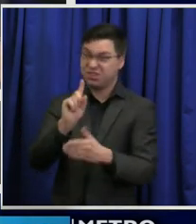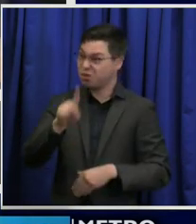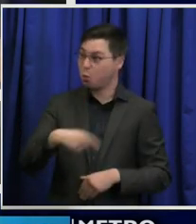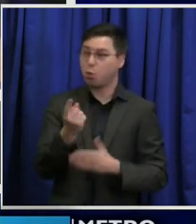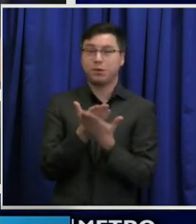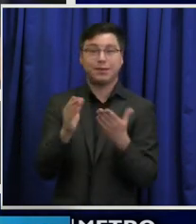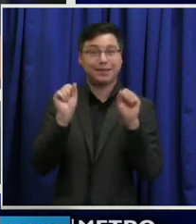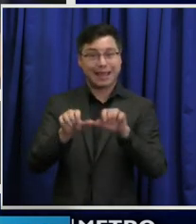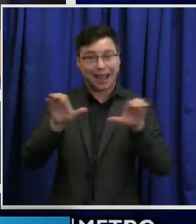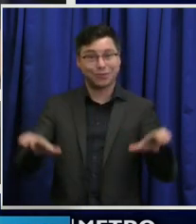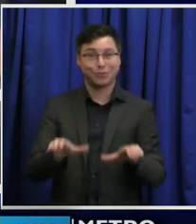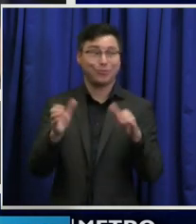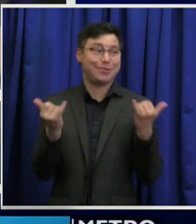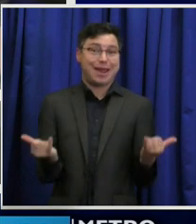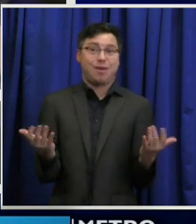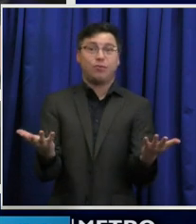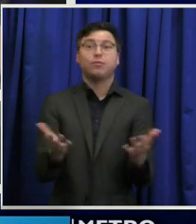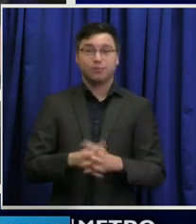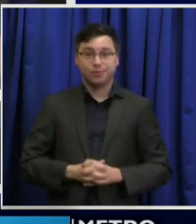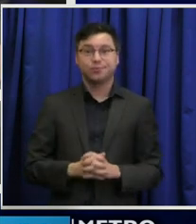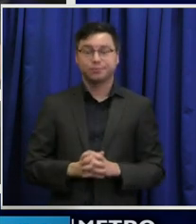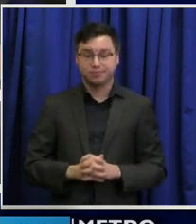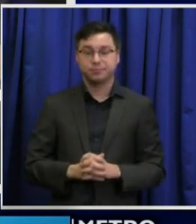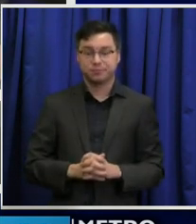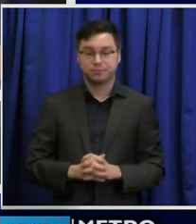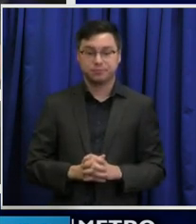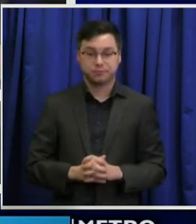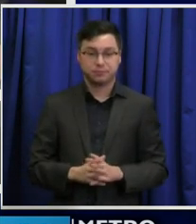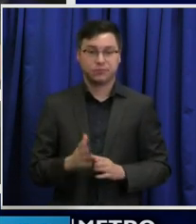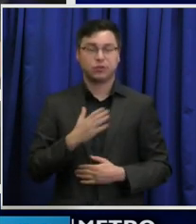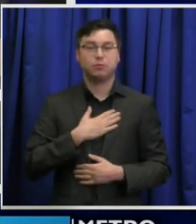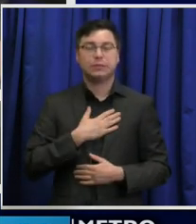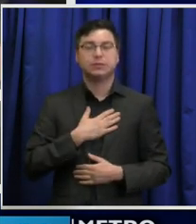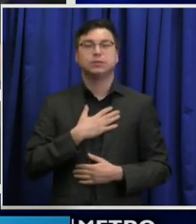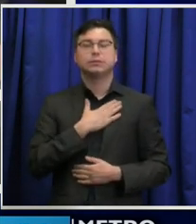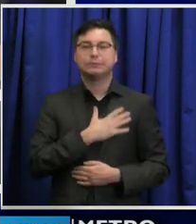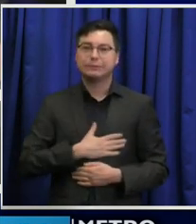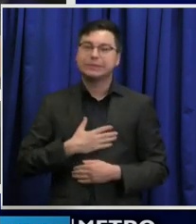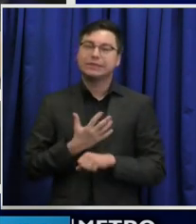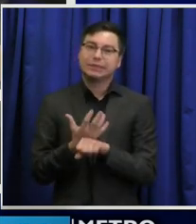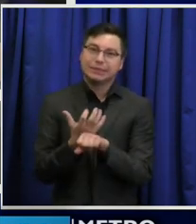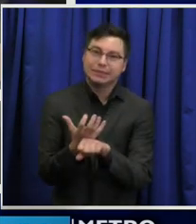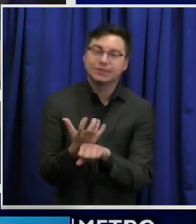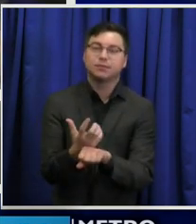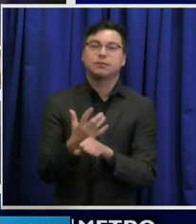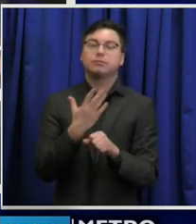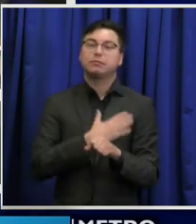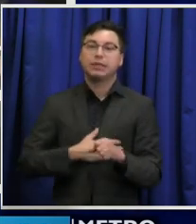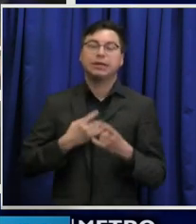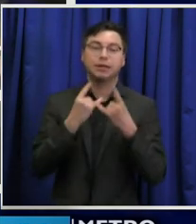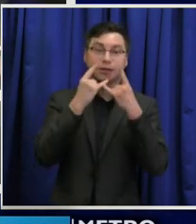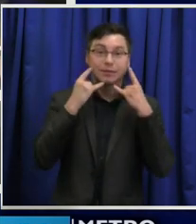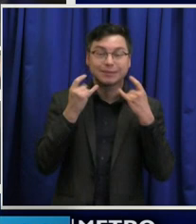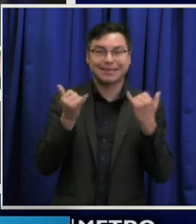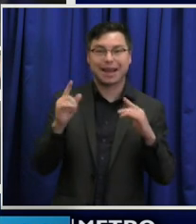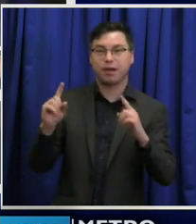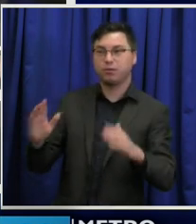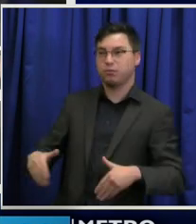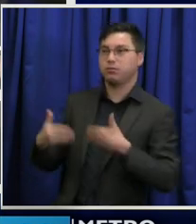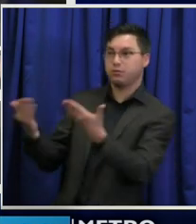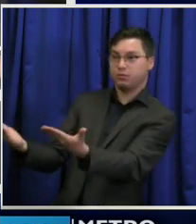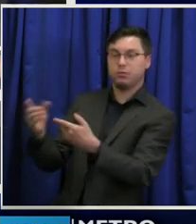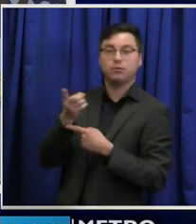do at this point. So this is my my plea to you all. Please do it. And on that, I'm going to turn over to Dr. Hildreth.